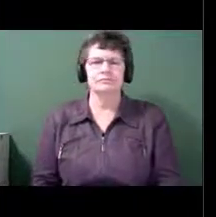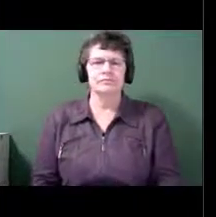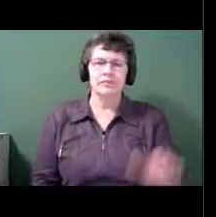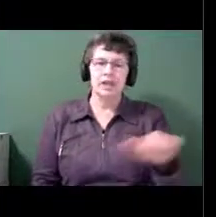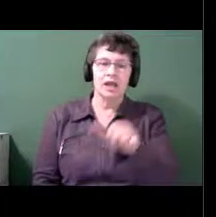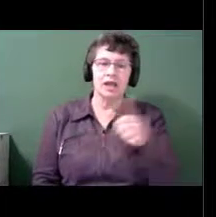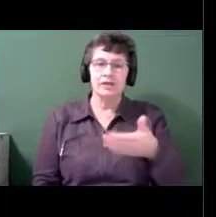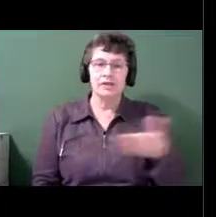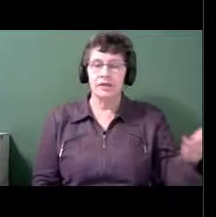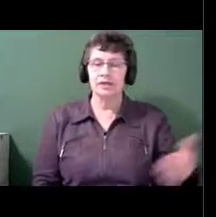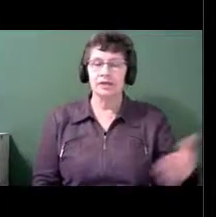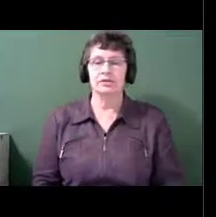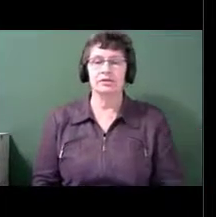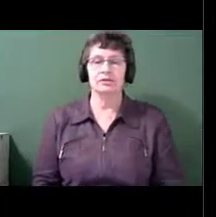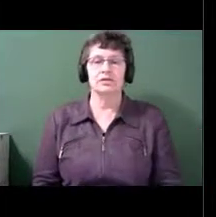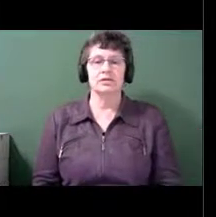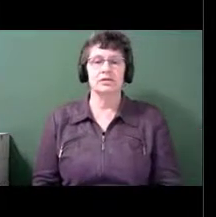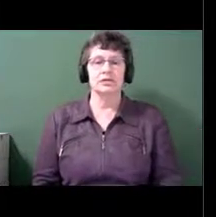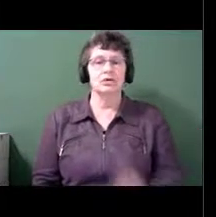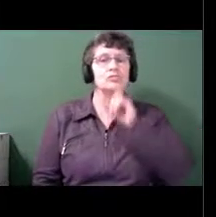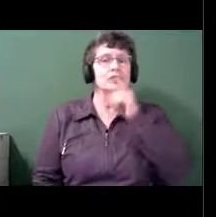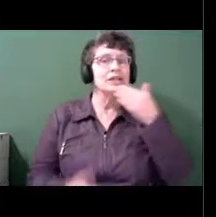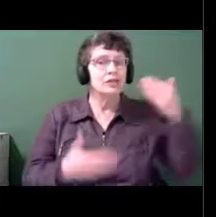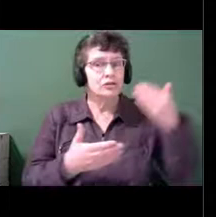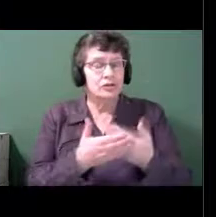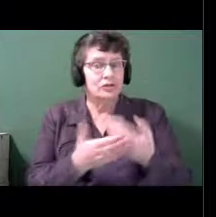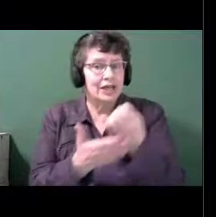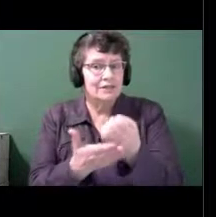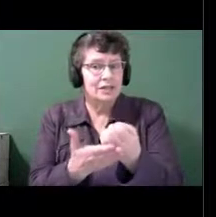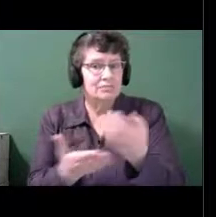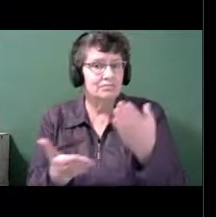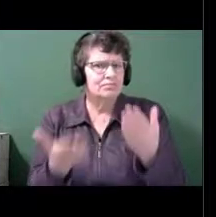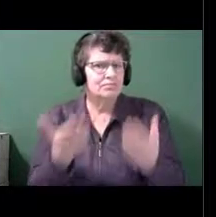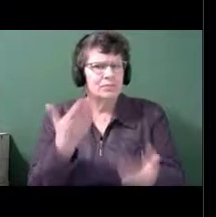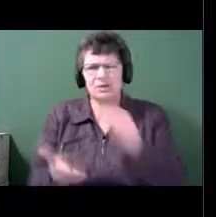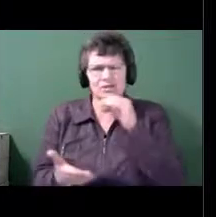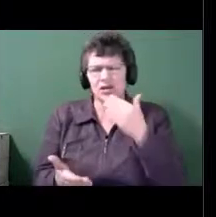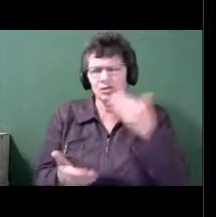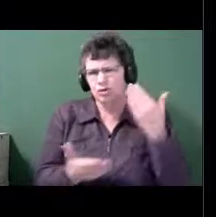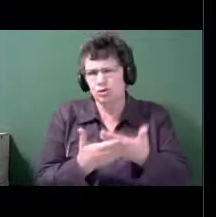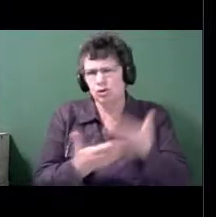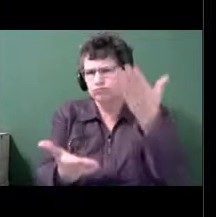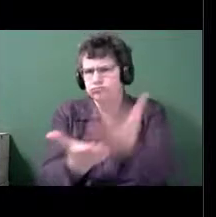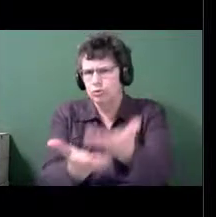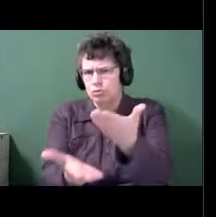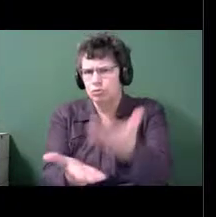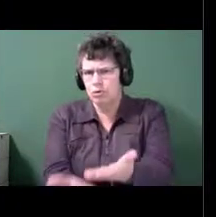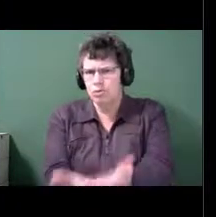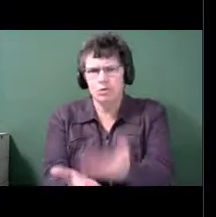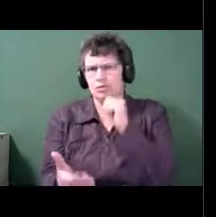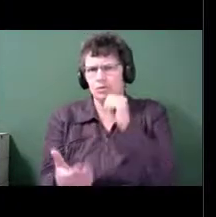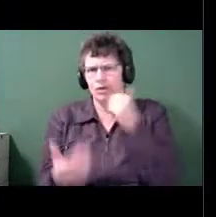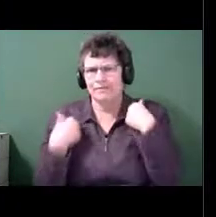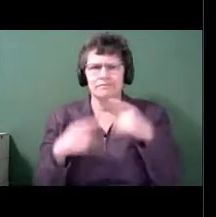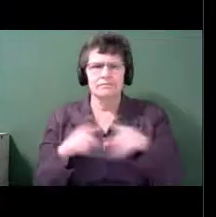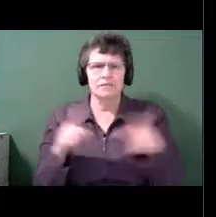the evidence isn't as strong, but, you know, what do you eat? Do you have some cognitive training?